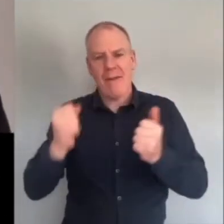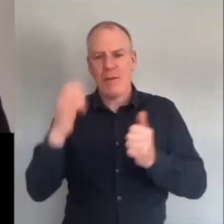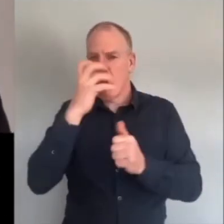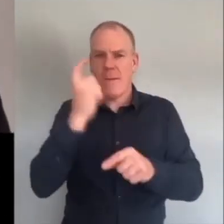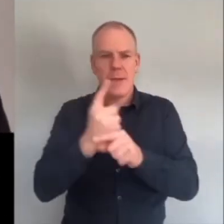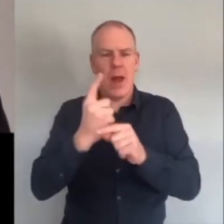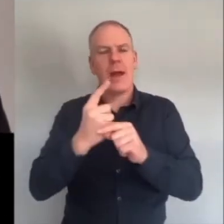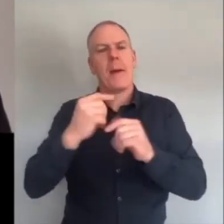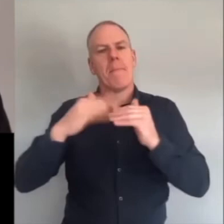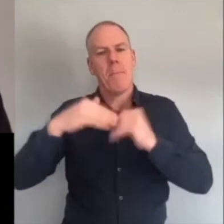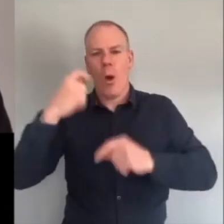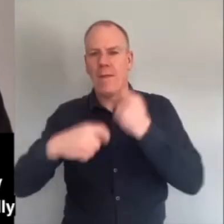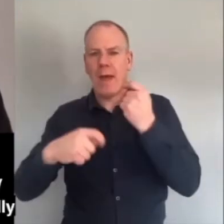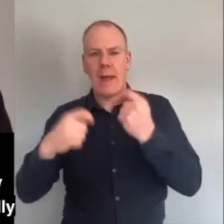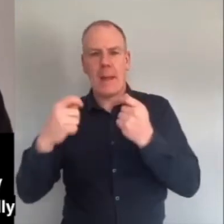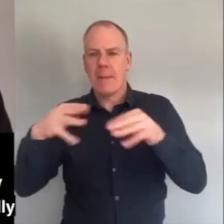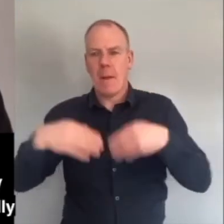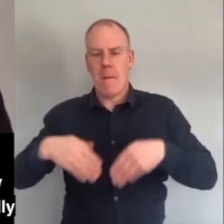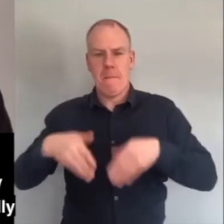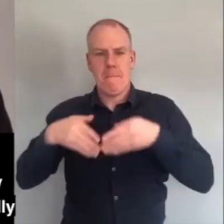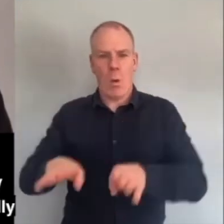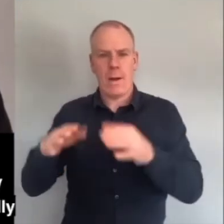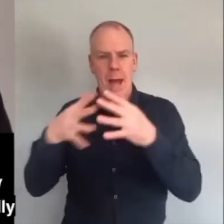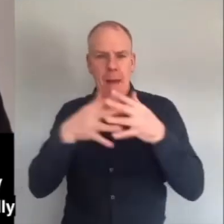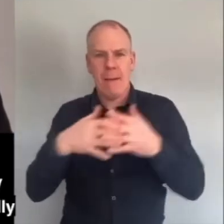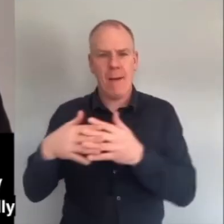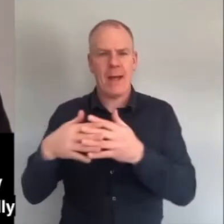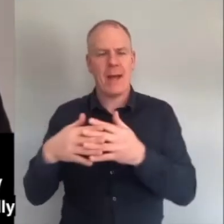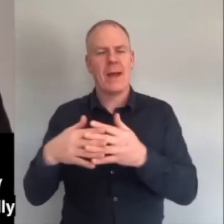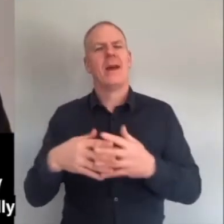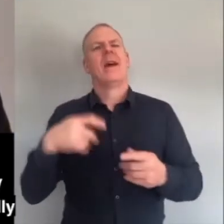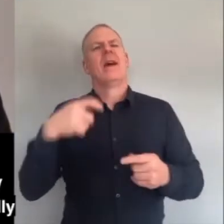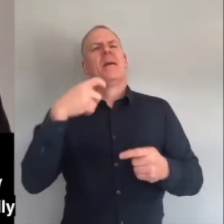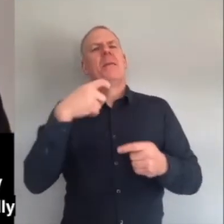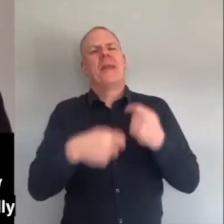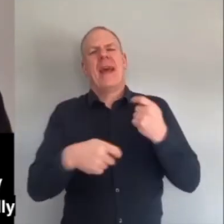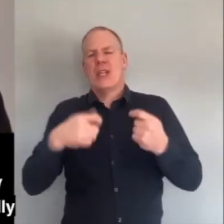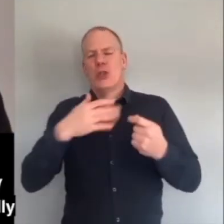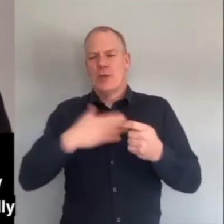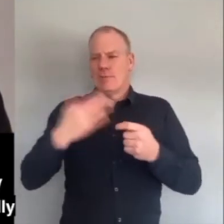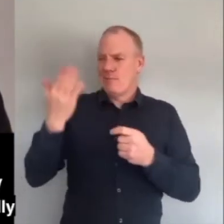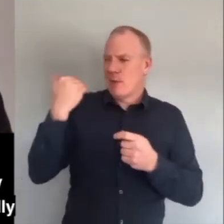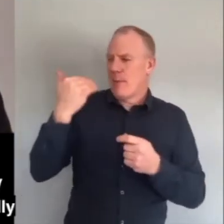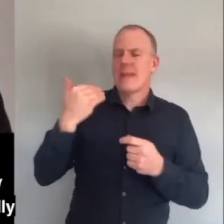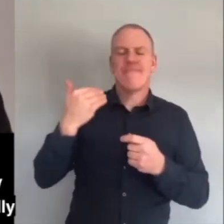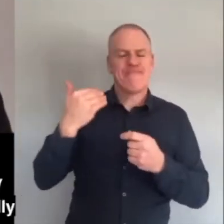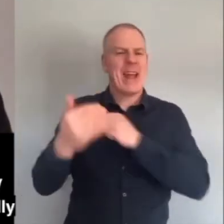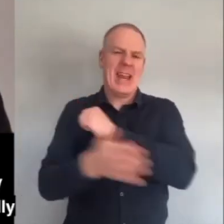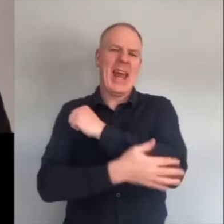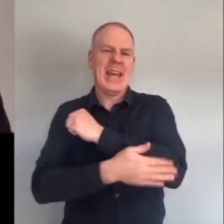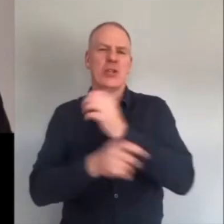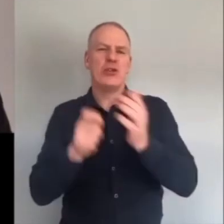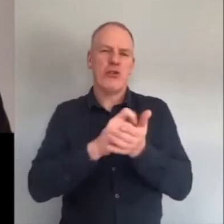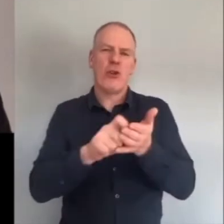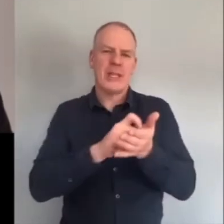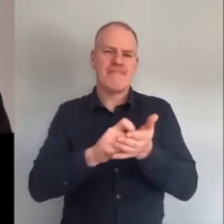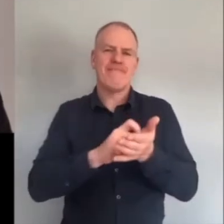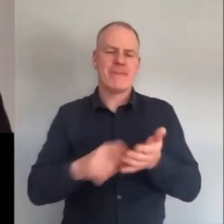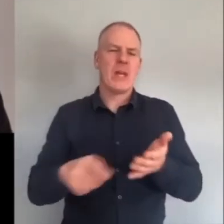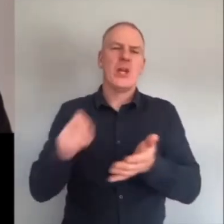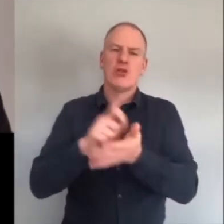repeating the lies. But in part, letting lies pass was lazy journalism. Journalism has traditionally privileged